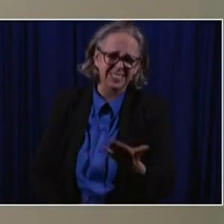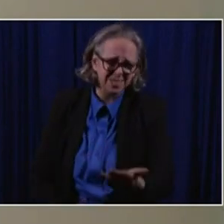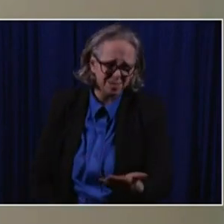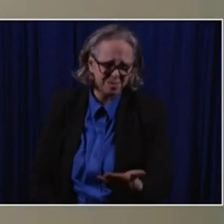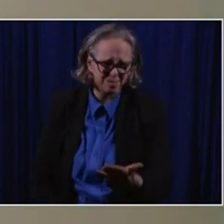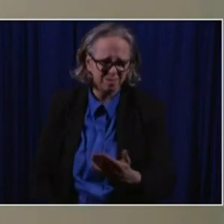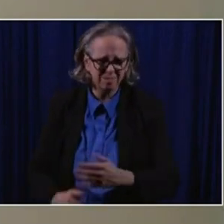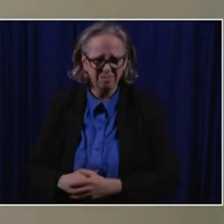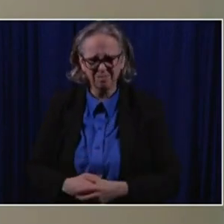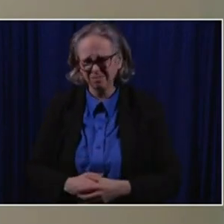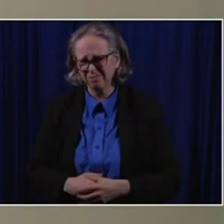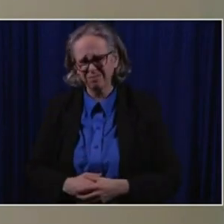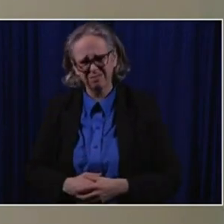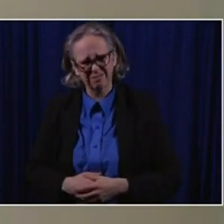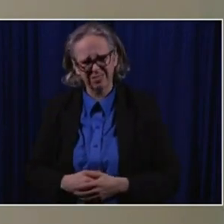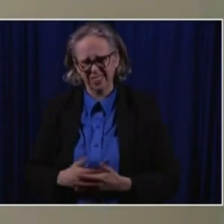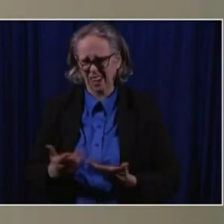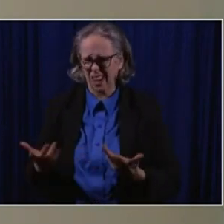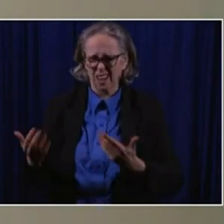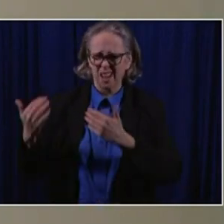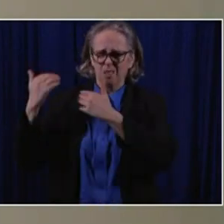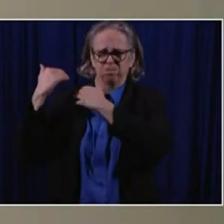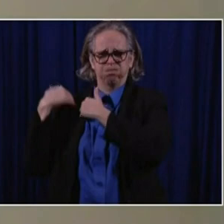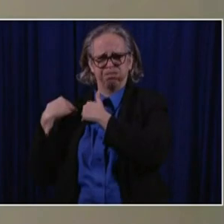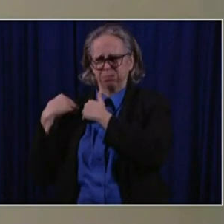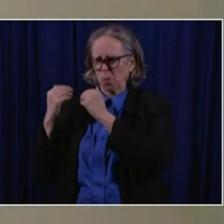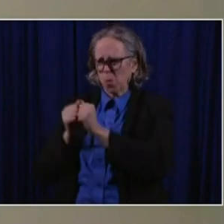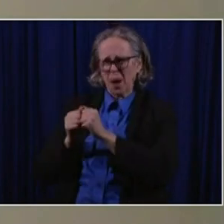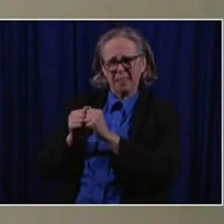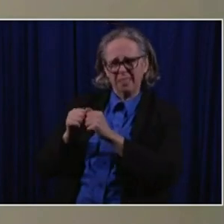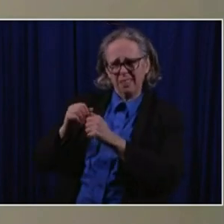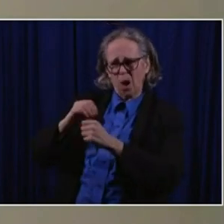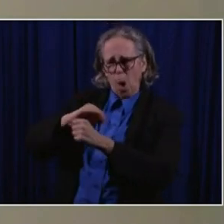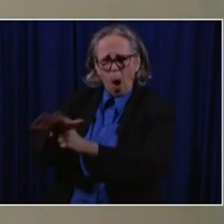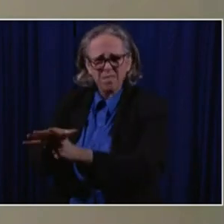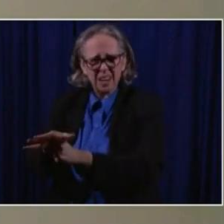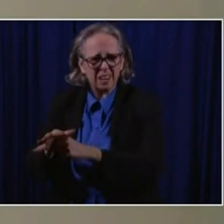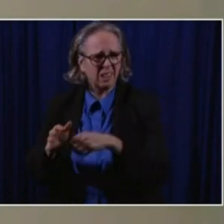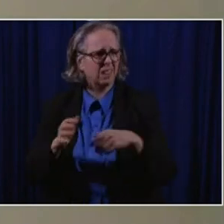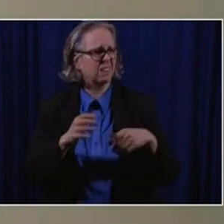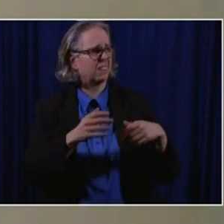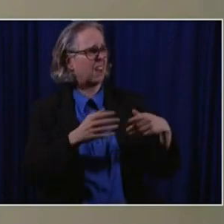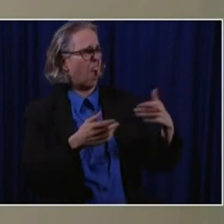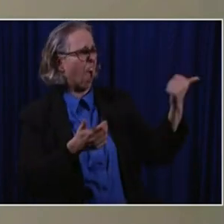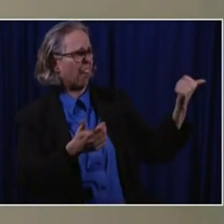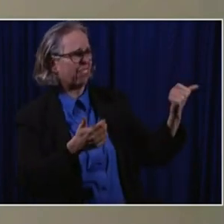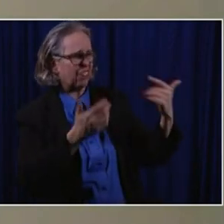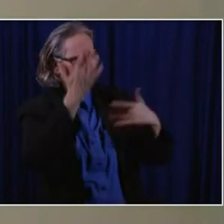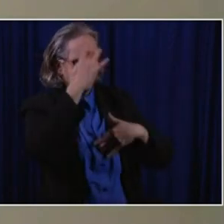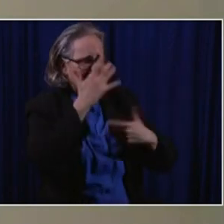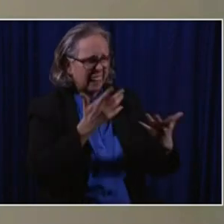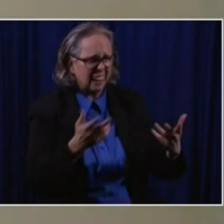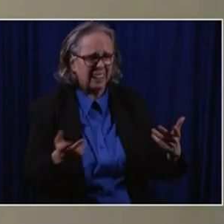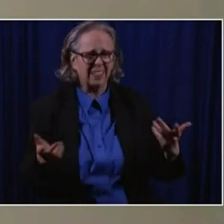treated in this kind of volume before. Um, so yes, now's the time we are feeling it differently.